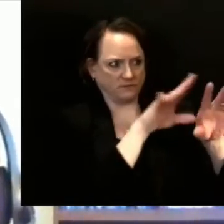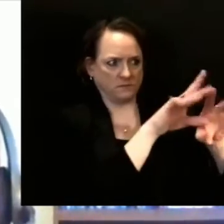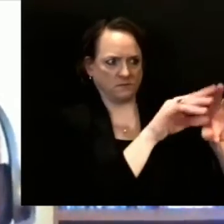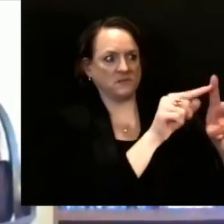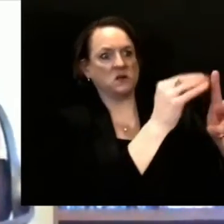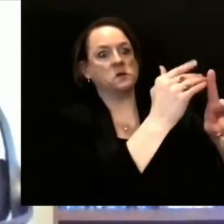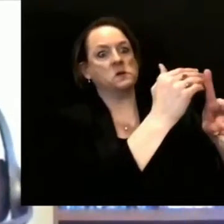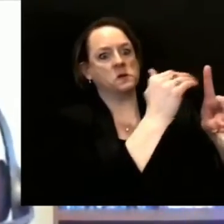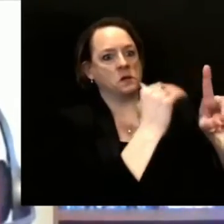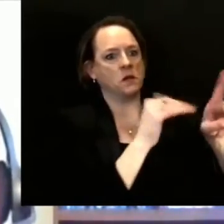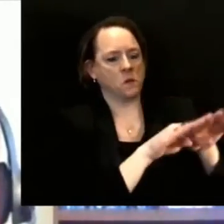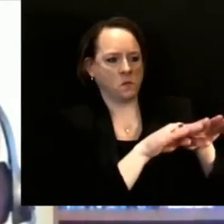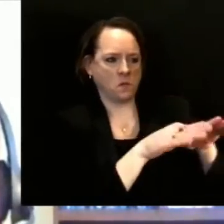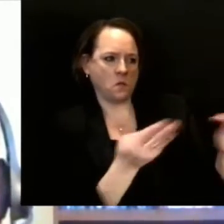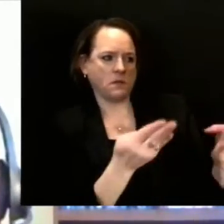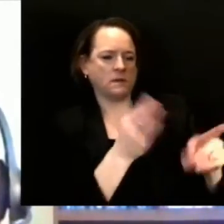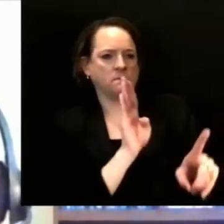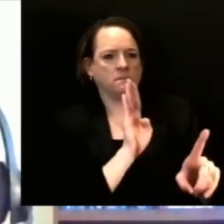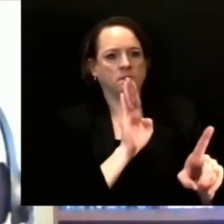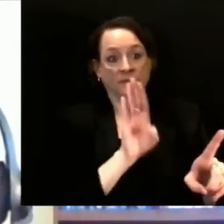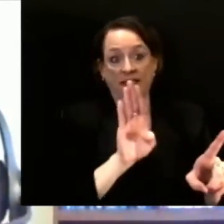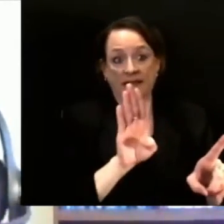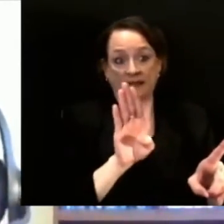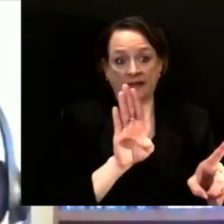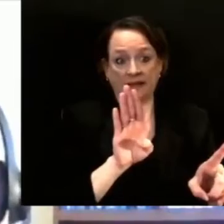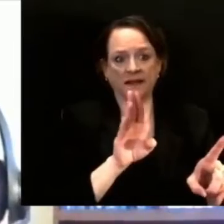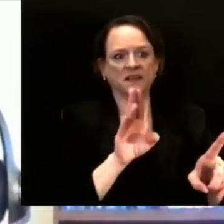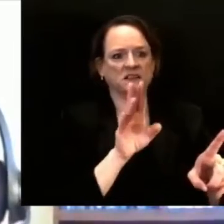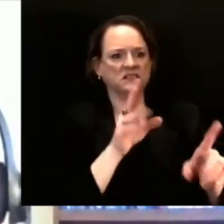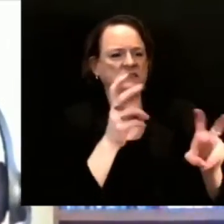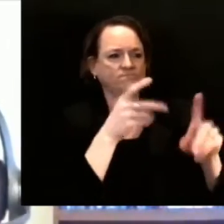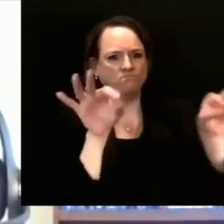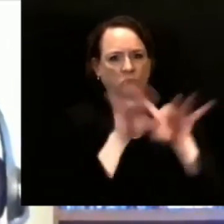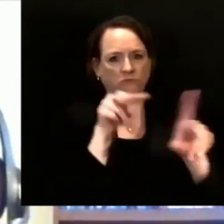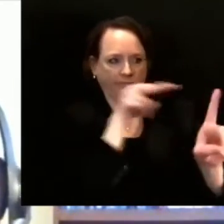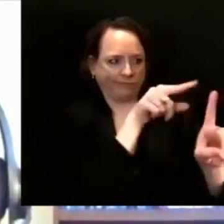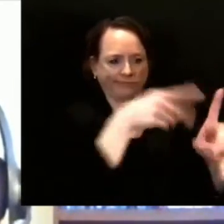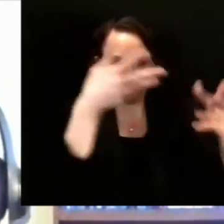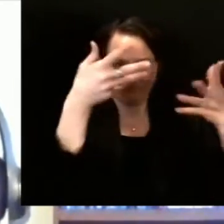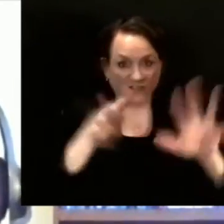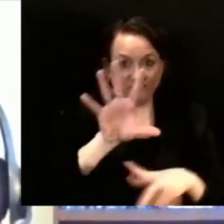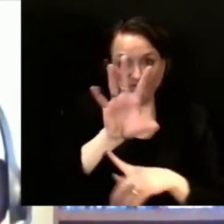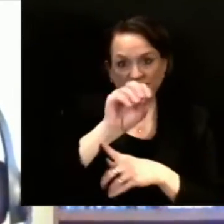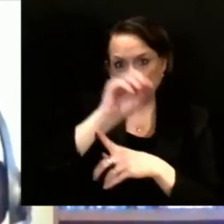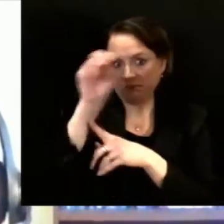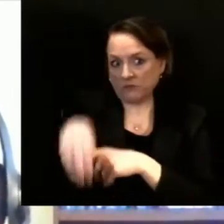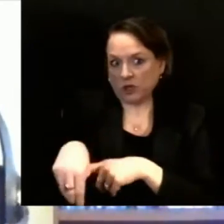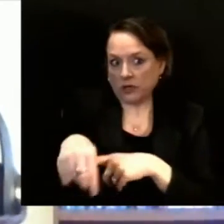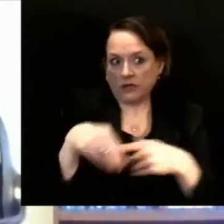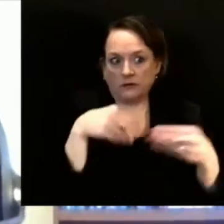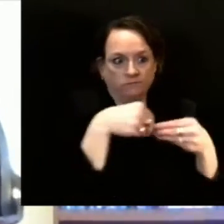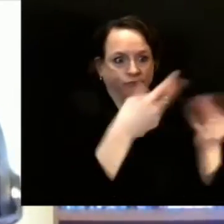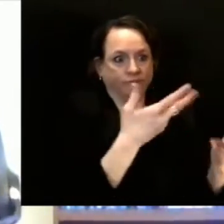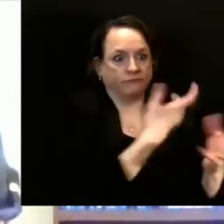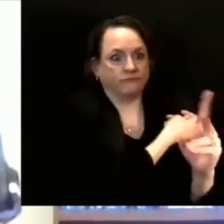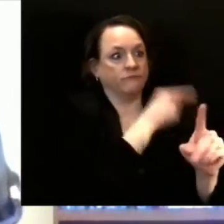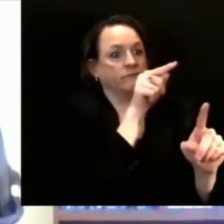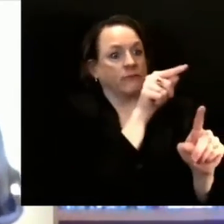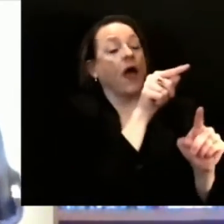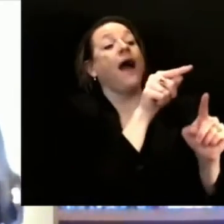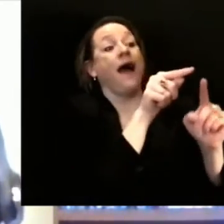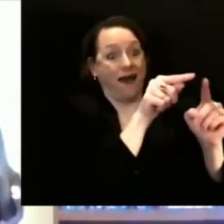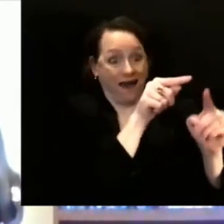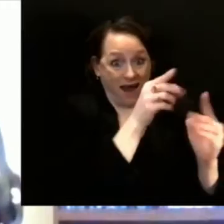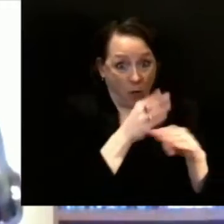now. If we were to continue to receive 70,000 first doses a week, we would be